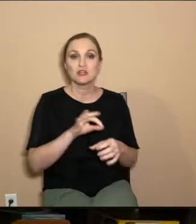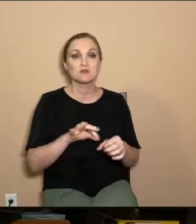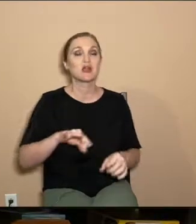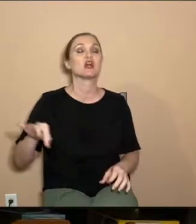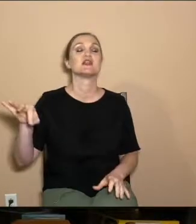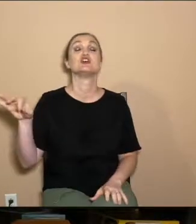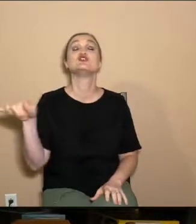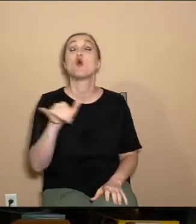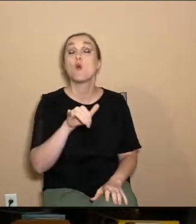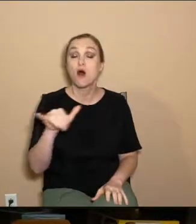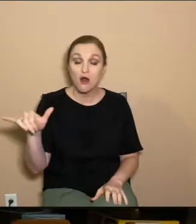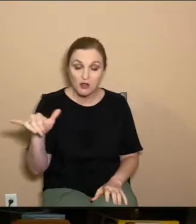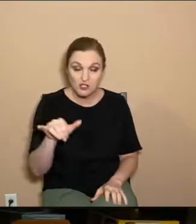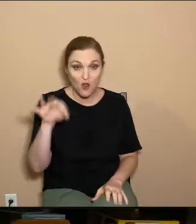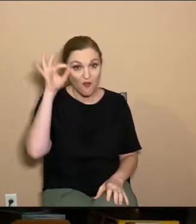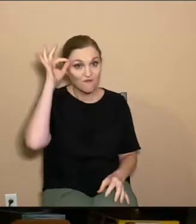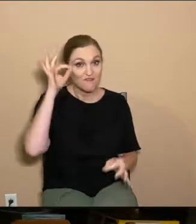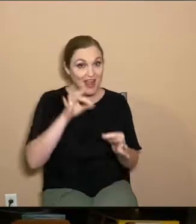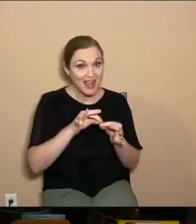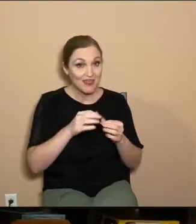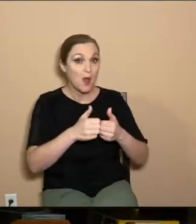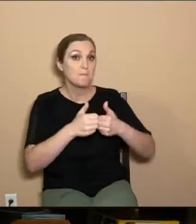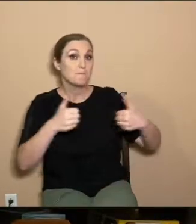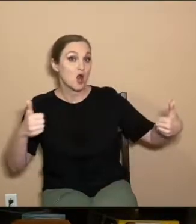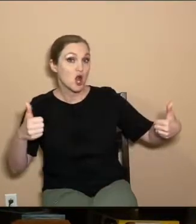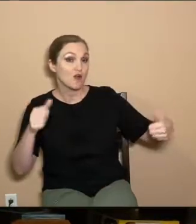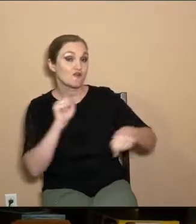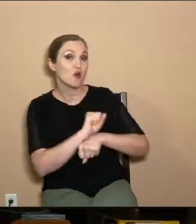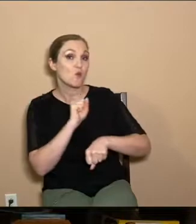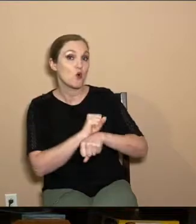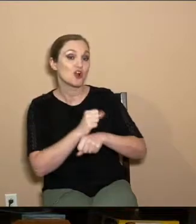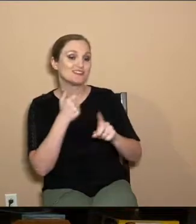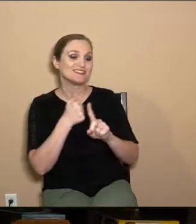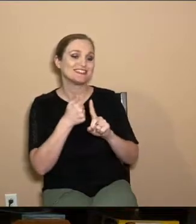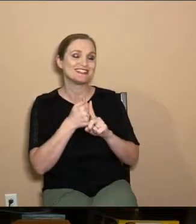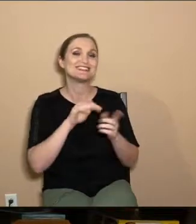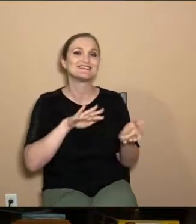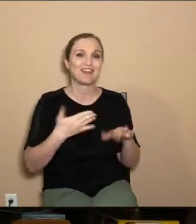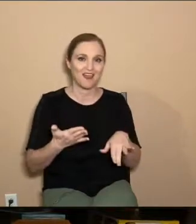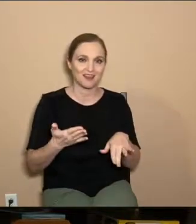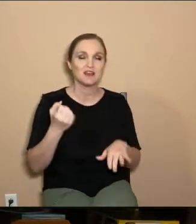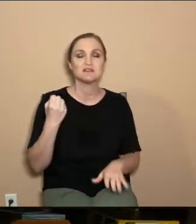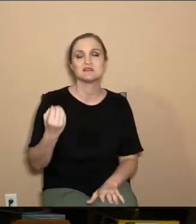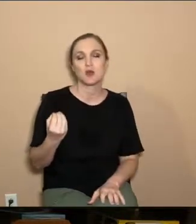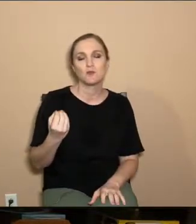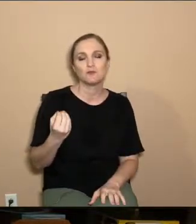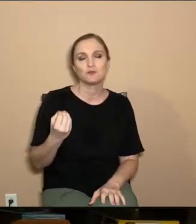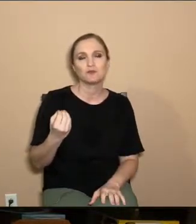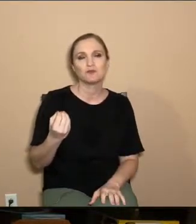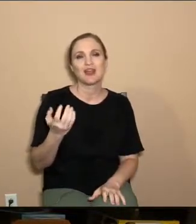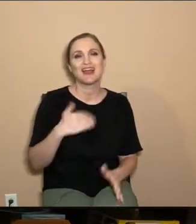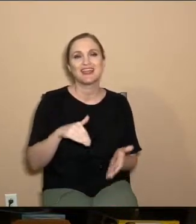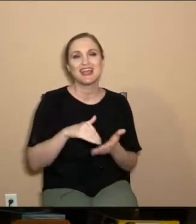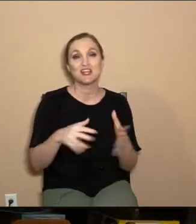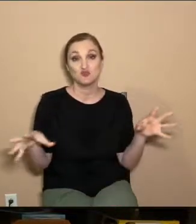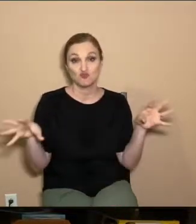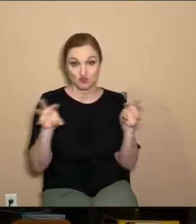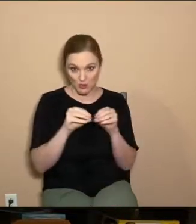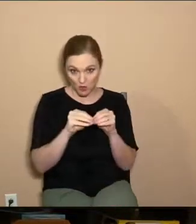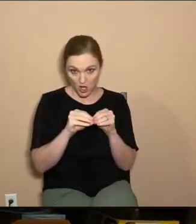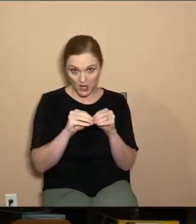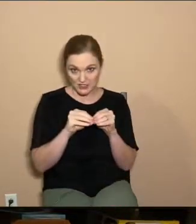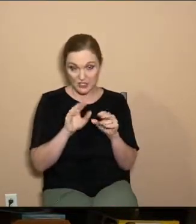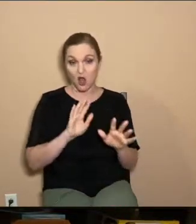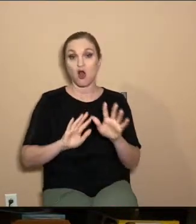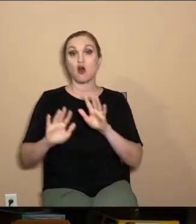also faith apart from works is dead. And so just again, to kind of summarize, going